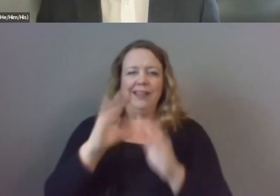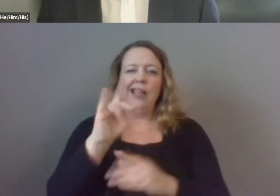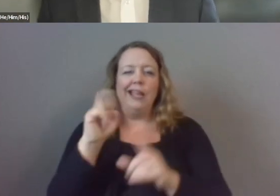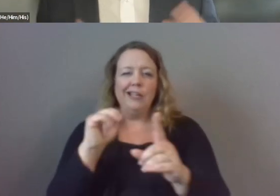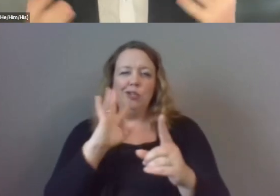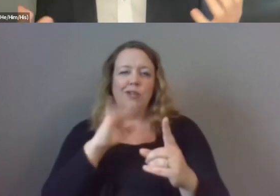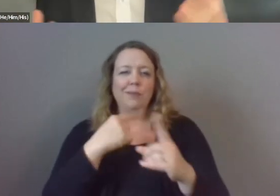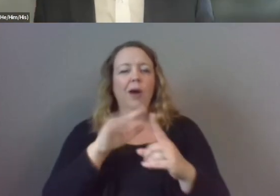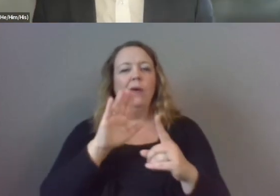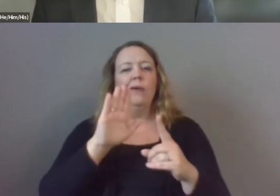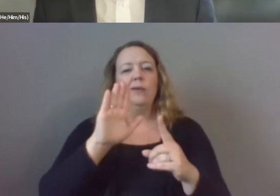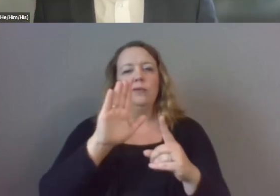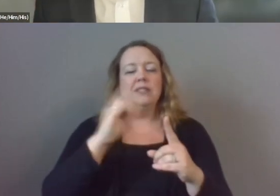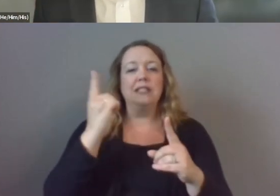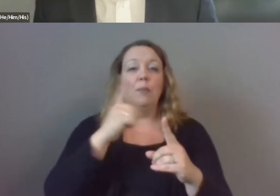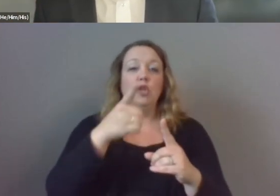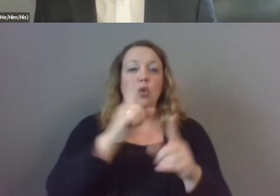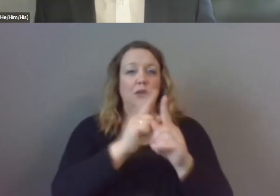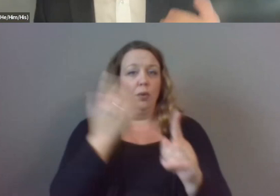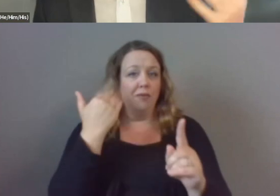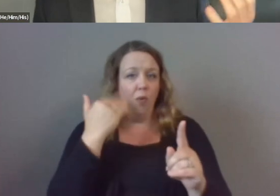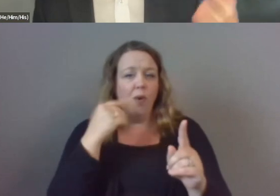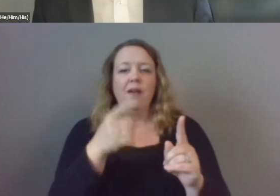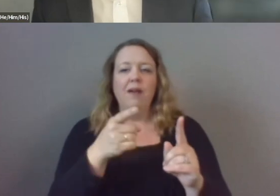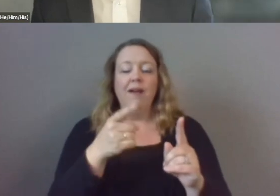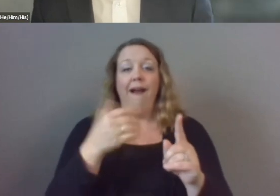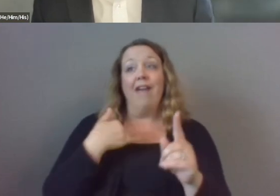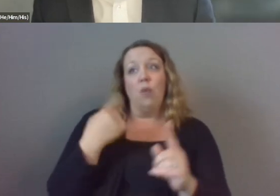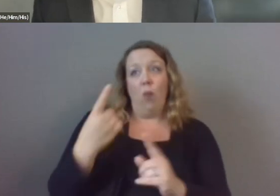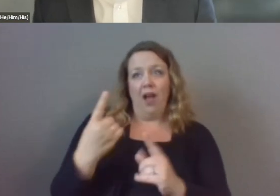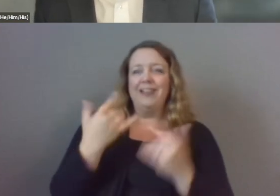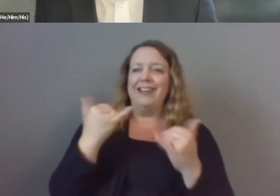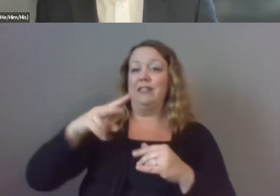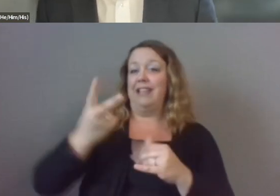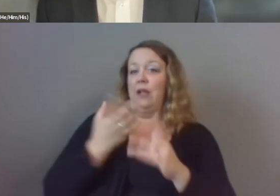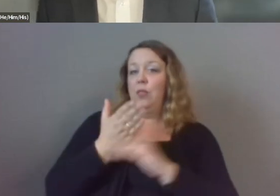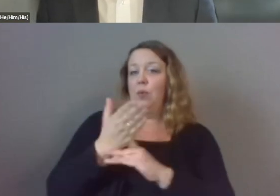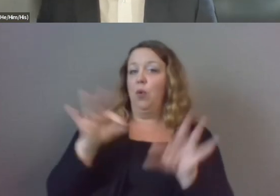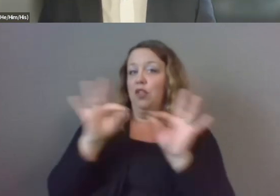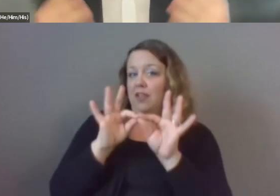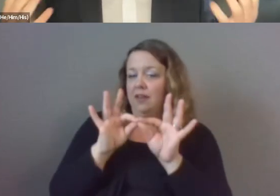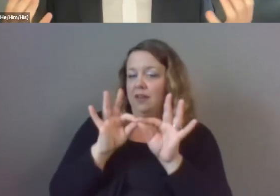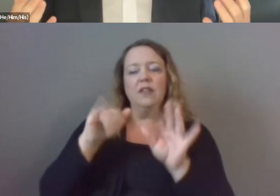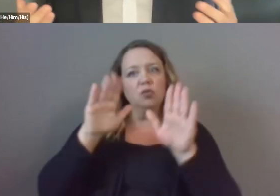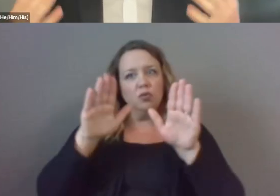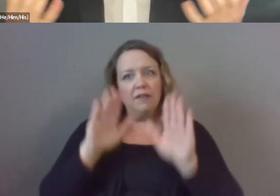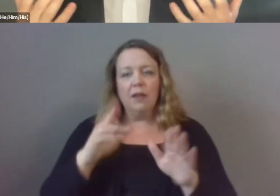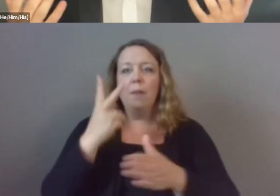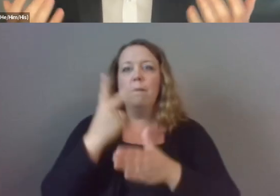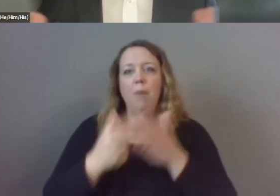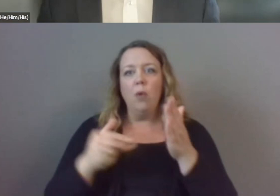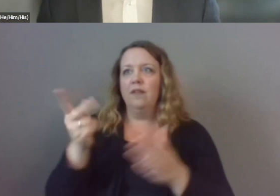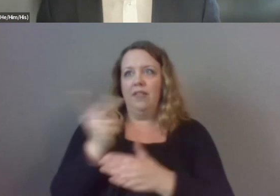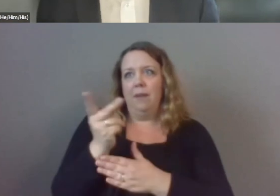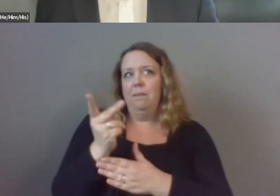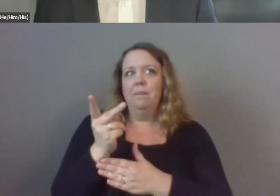your mentees earlier i i have um one and now a second through worthy which is terrific uh both of them i would regard more